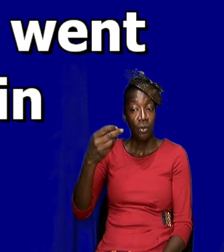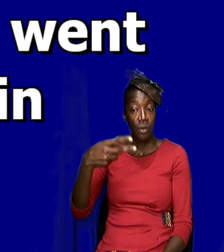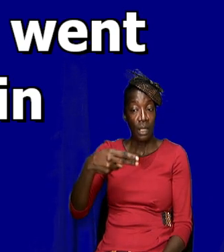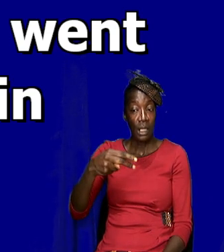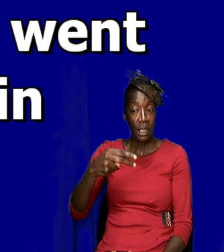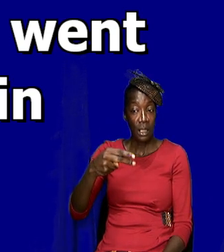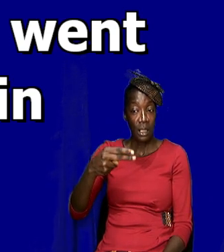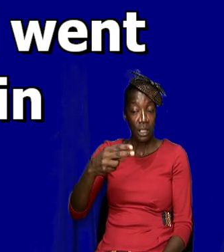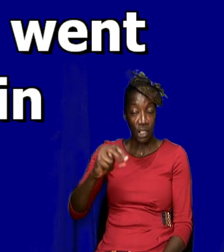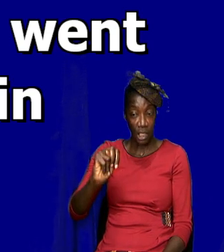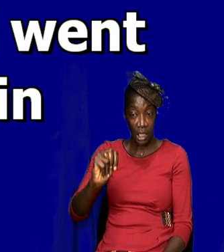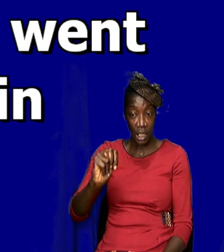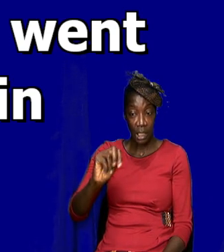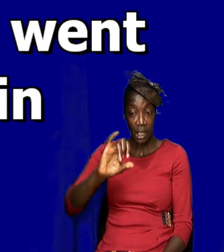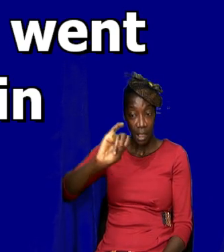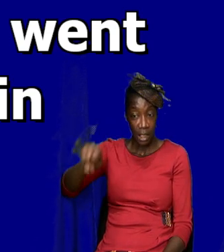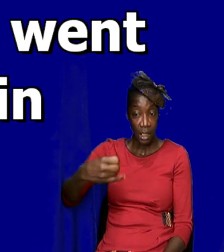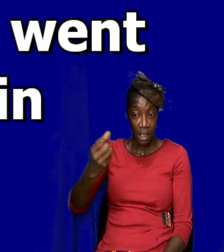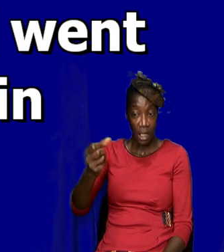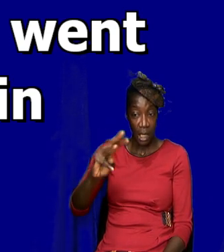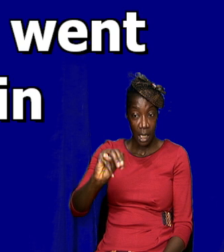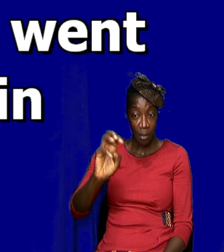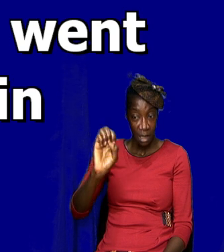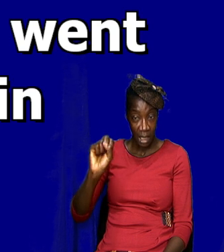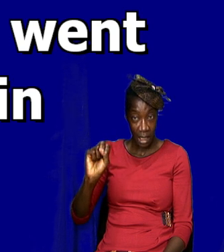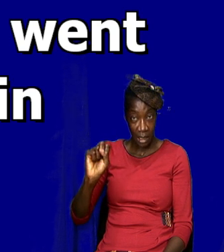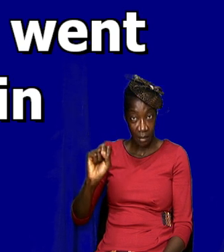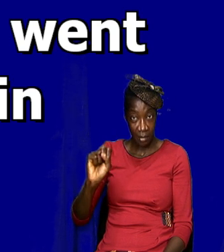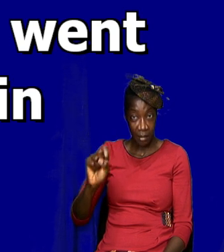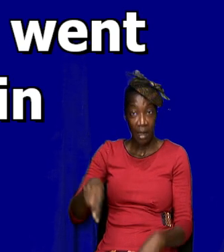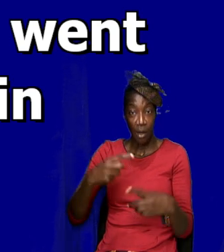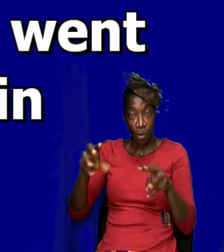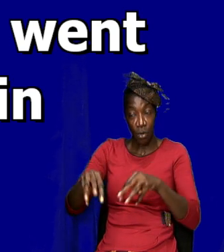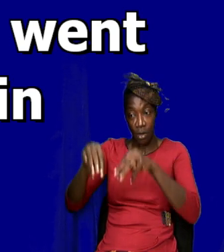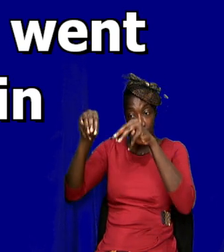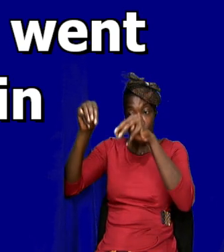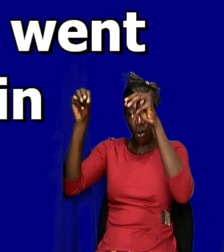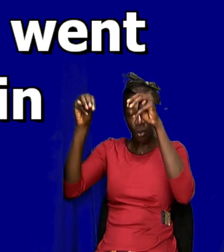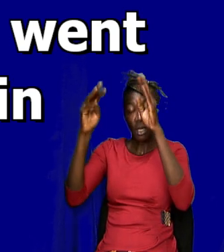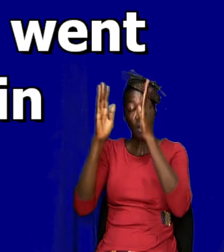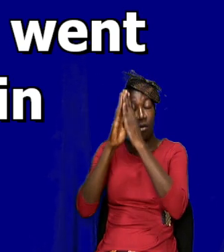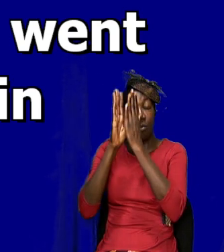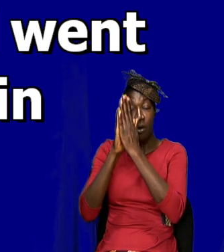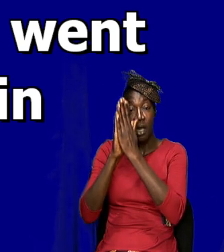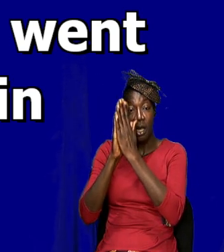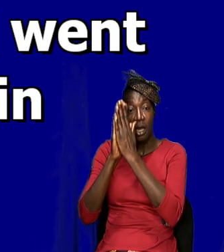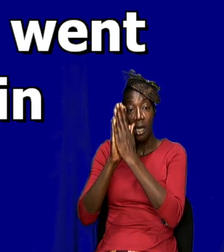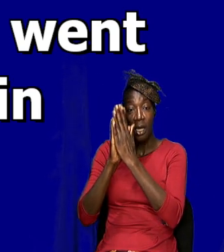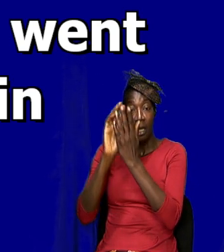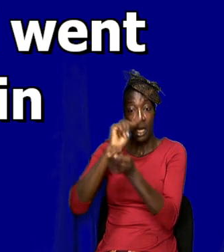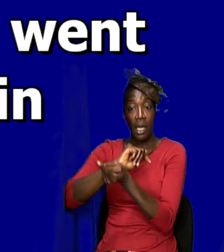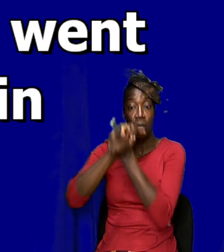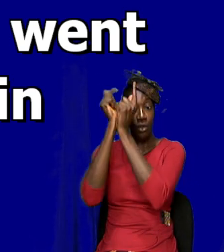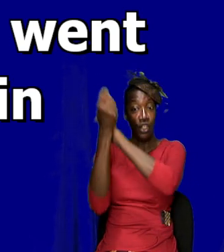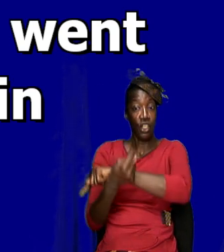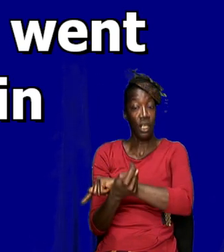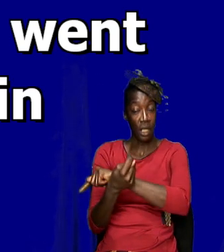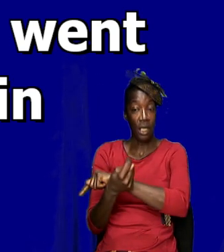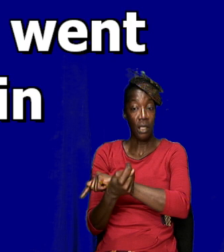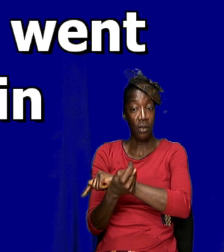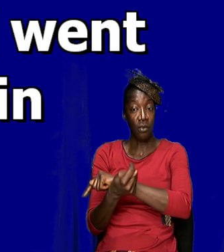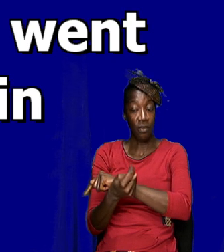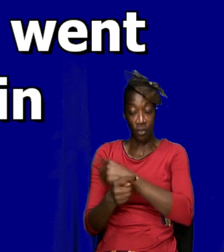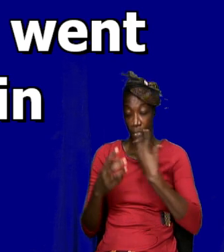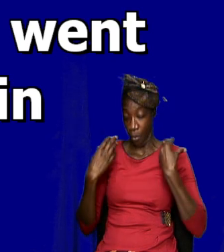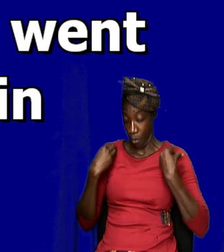mountain to pray. And we know what follows here, that it was here that he transfigured. He transfigured and his